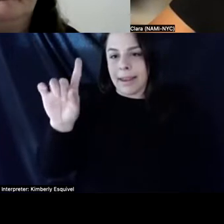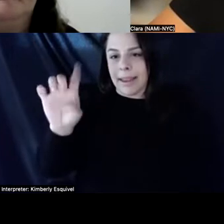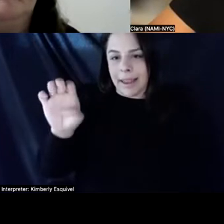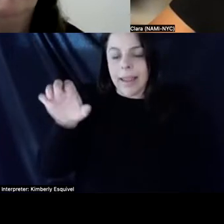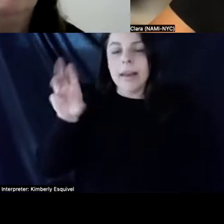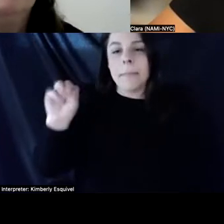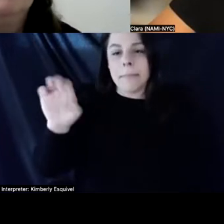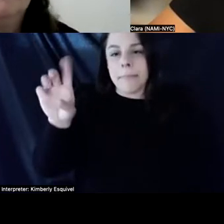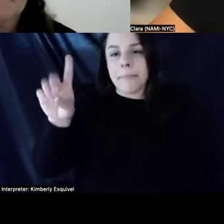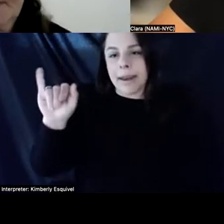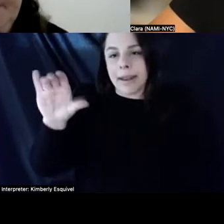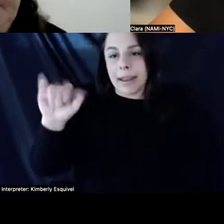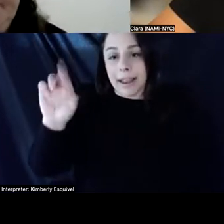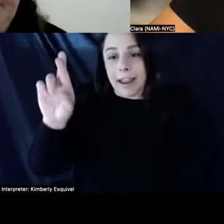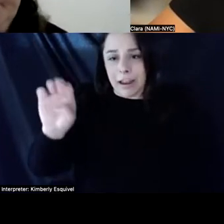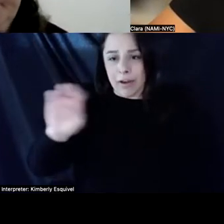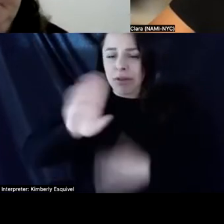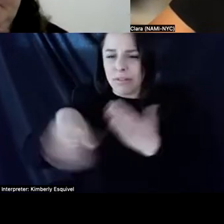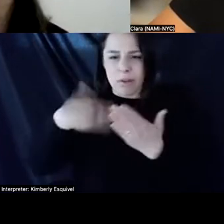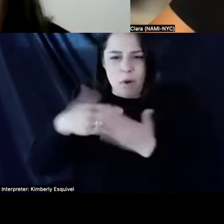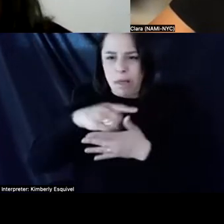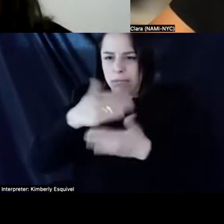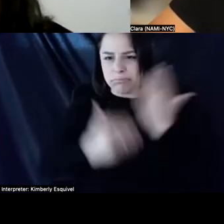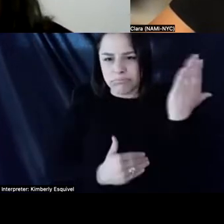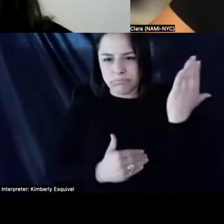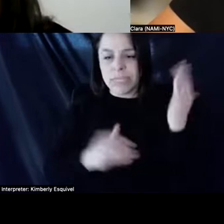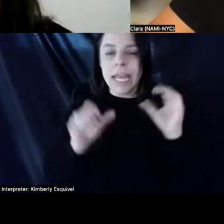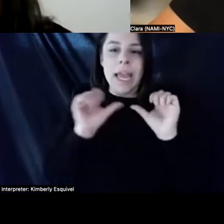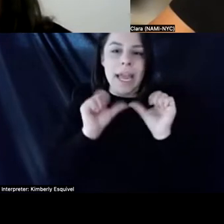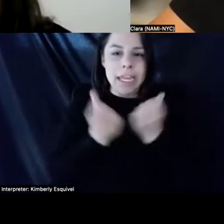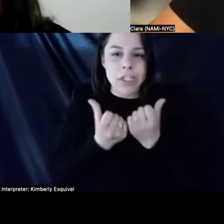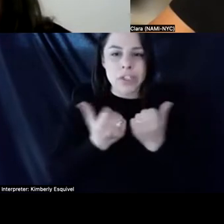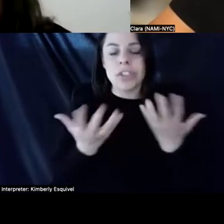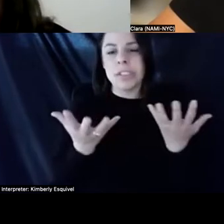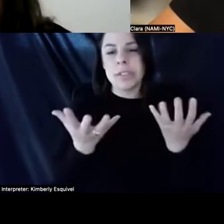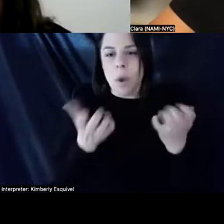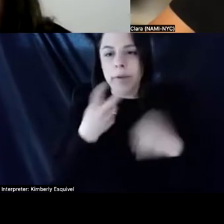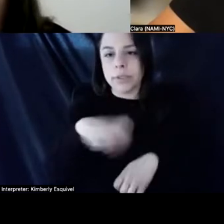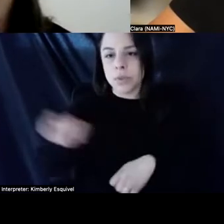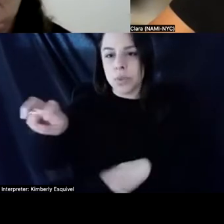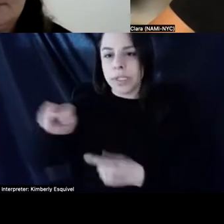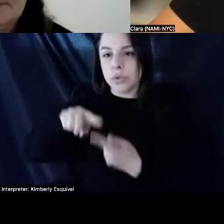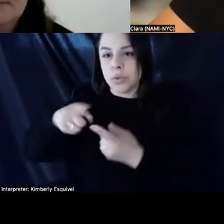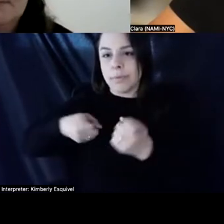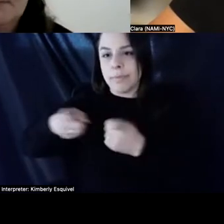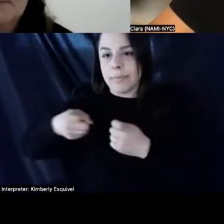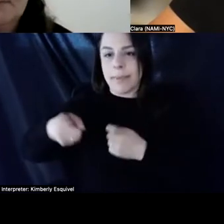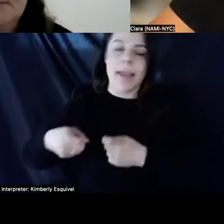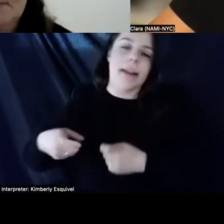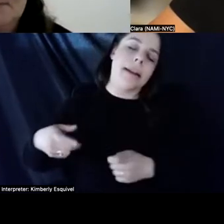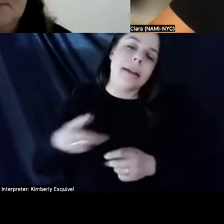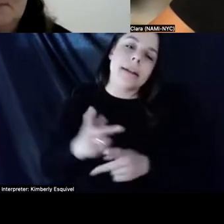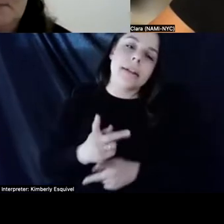for the health, home health aid want you to switch to a managed care. Uh,